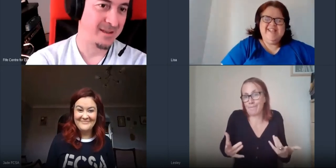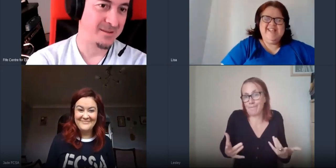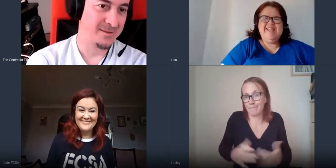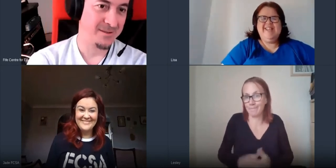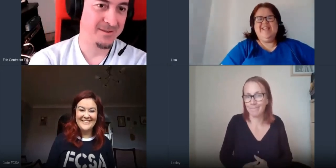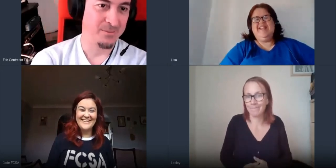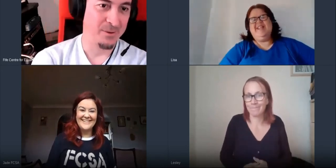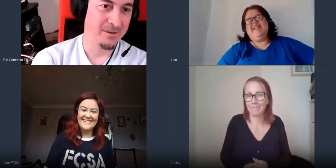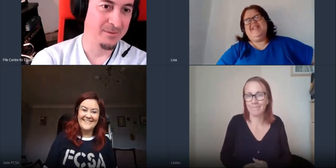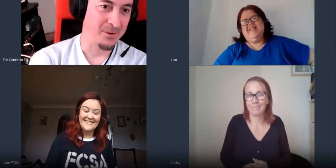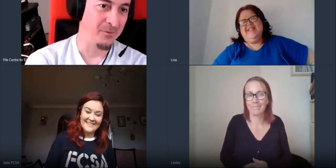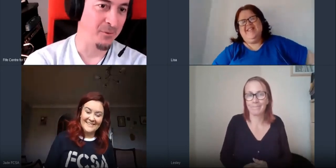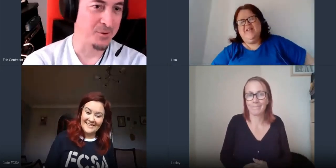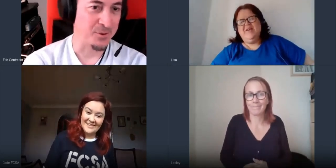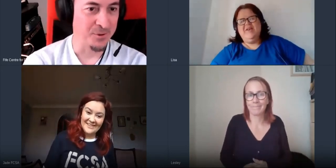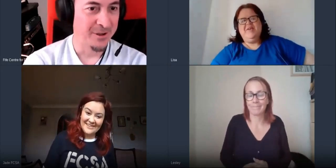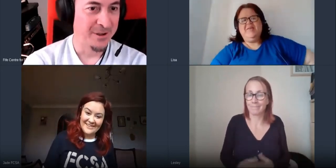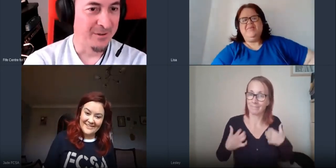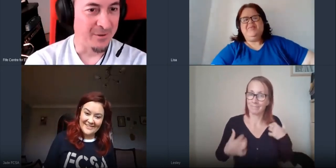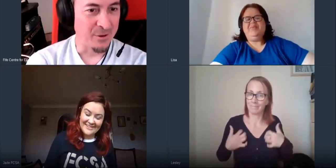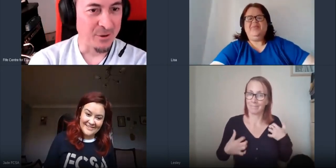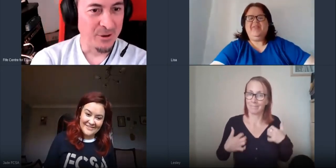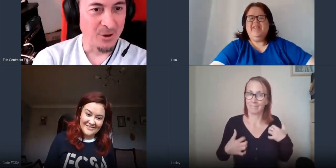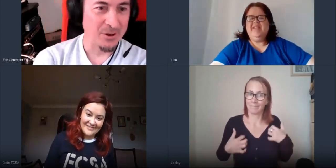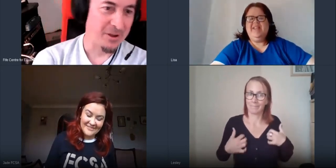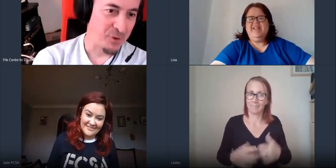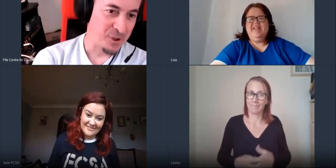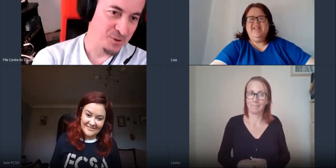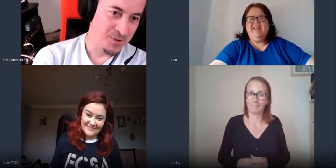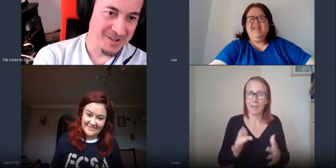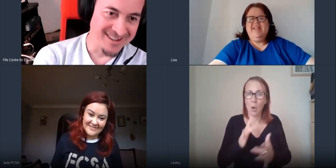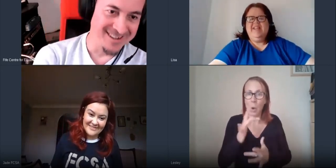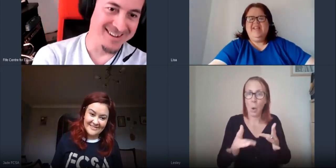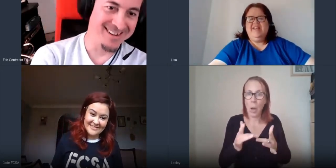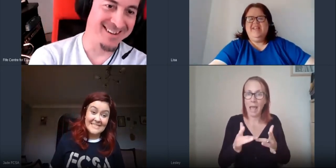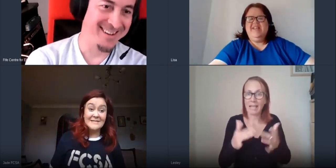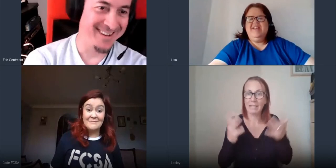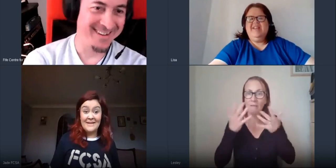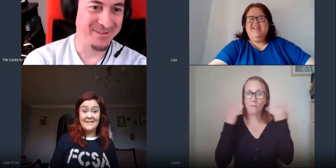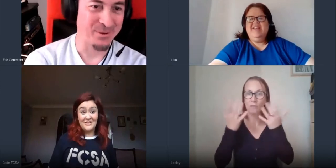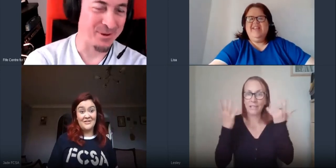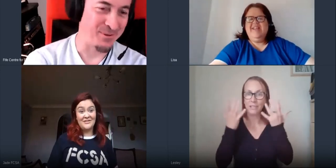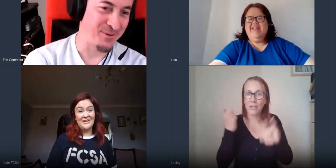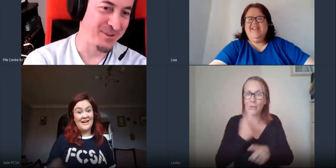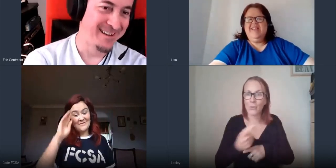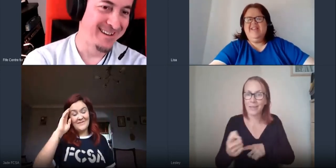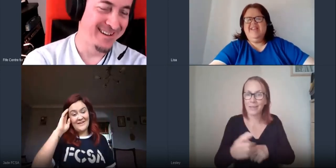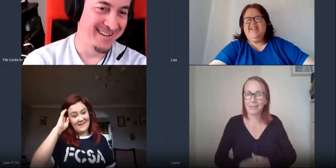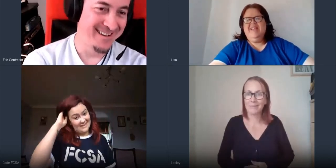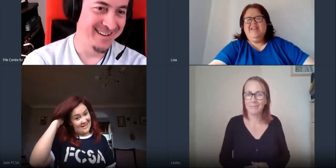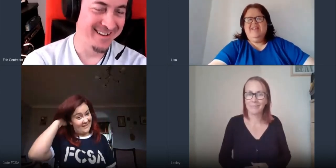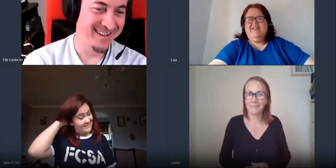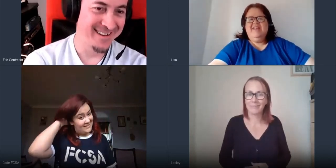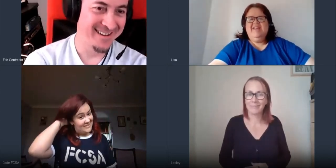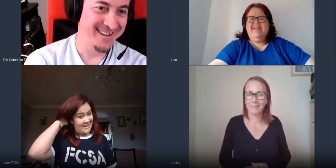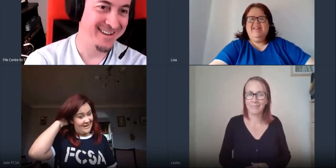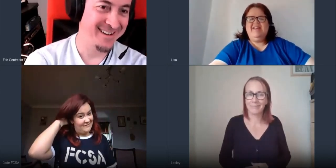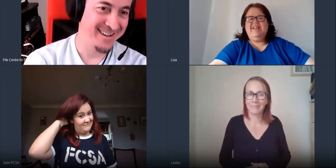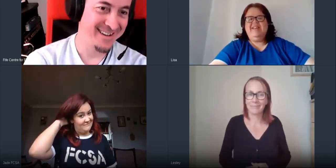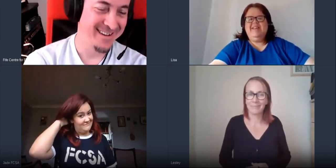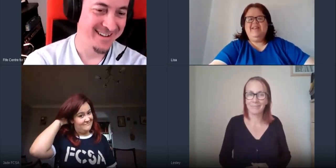excellent well looking forward to the online freshers week thank you i am very um